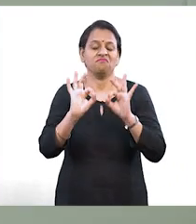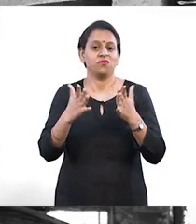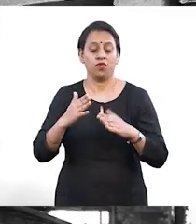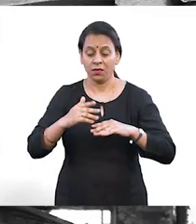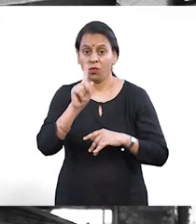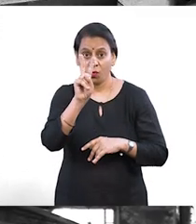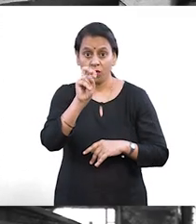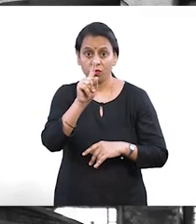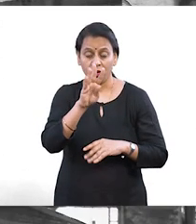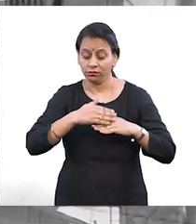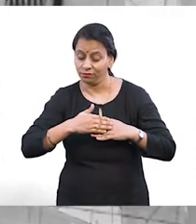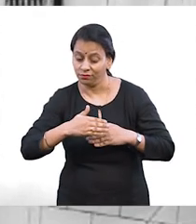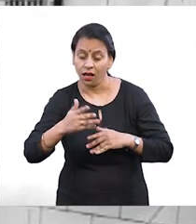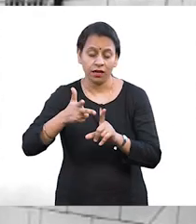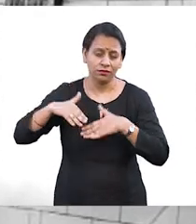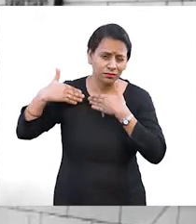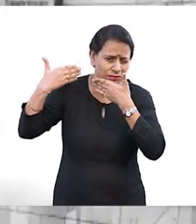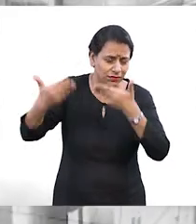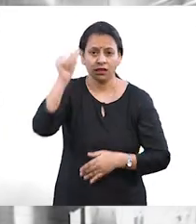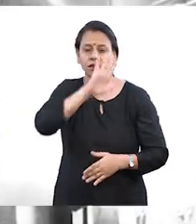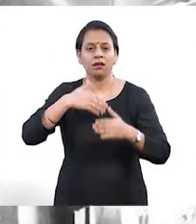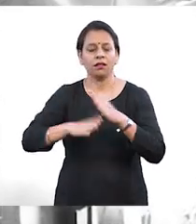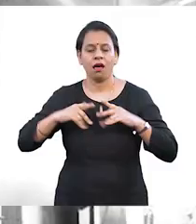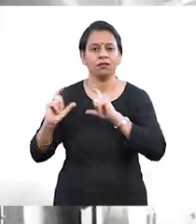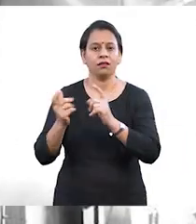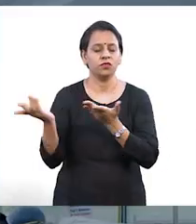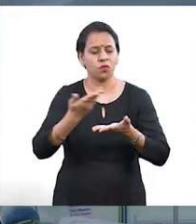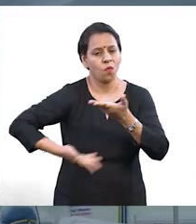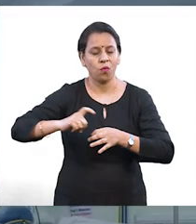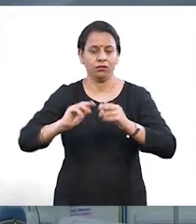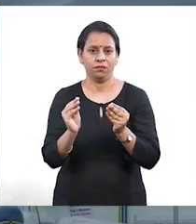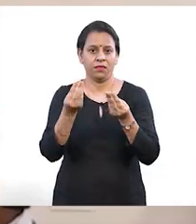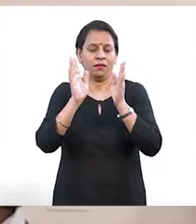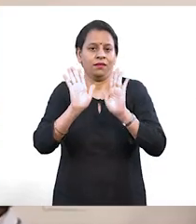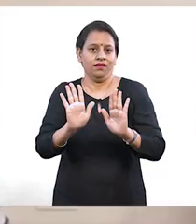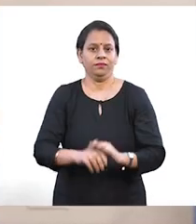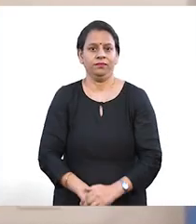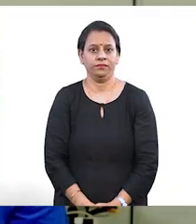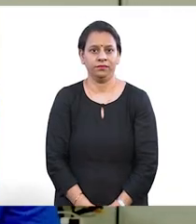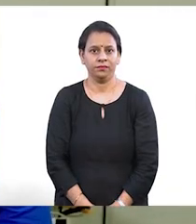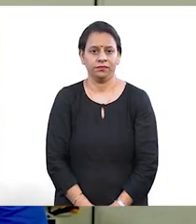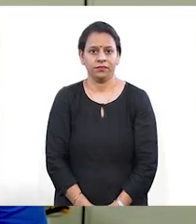years to improve the condition of the dilapidated medical infrastructure before 2014.